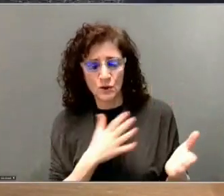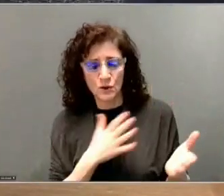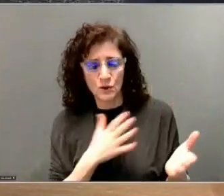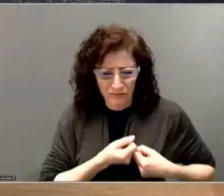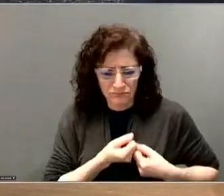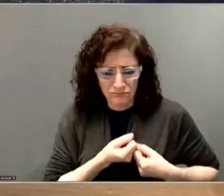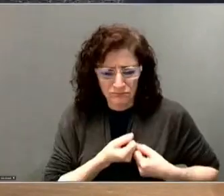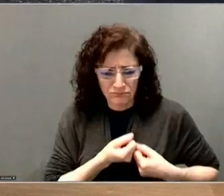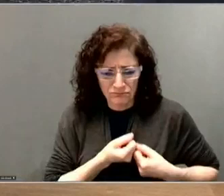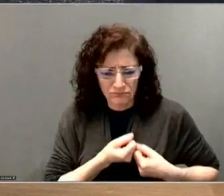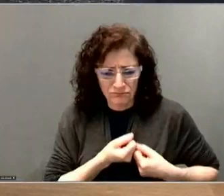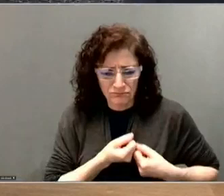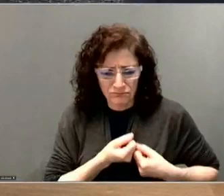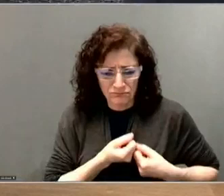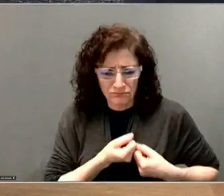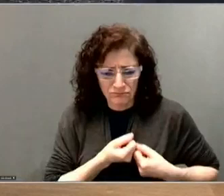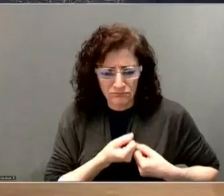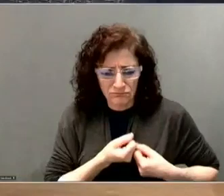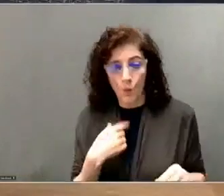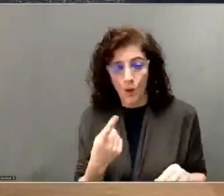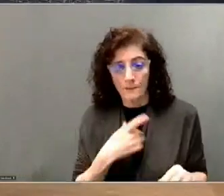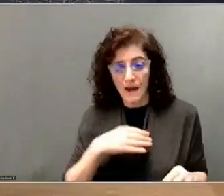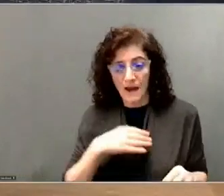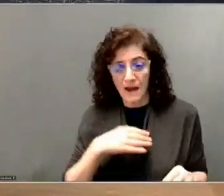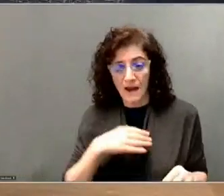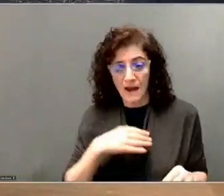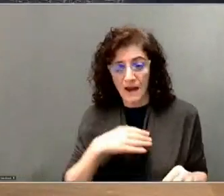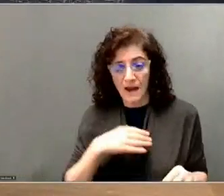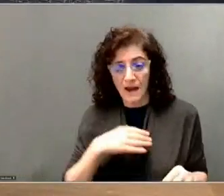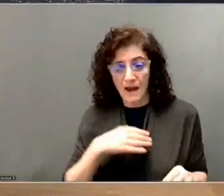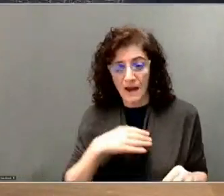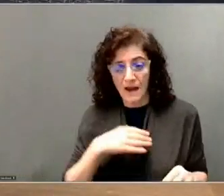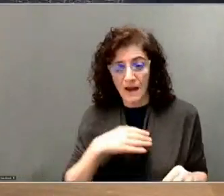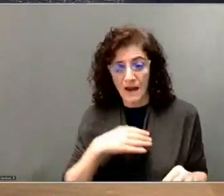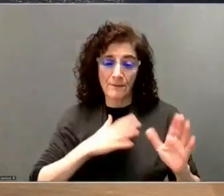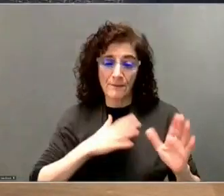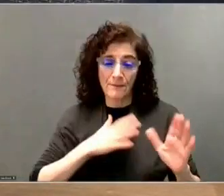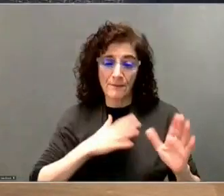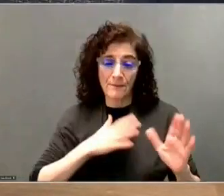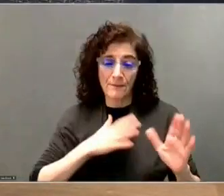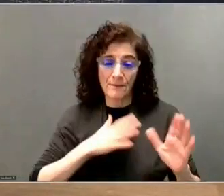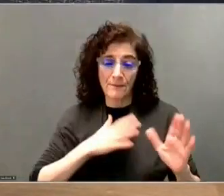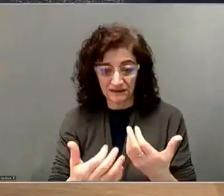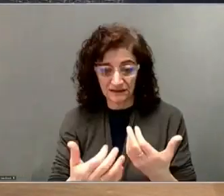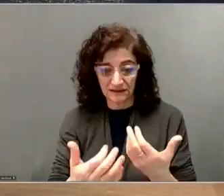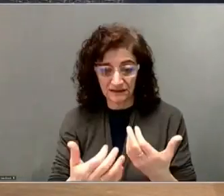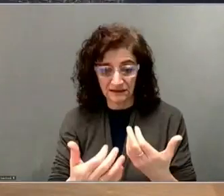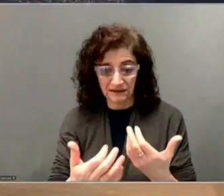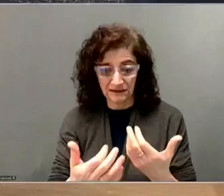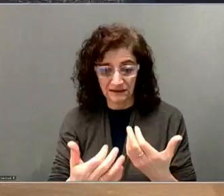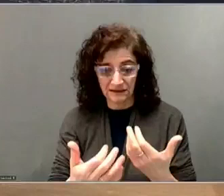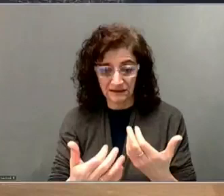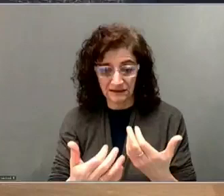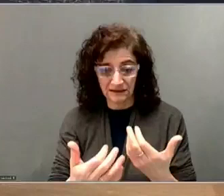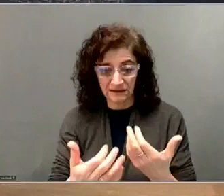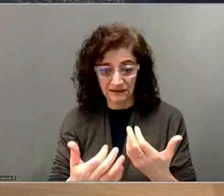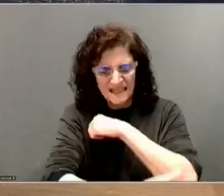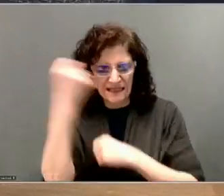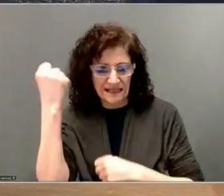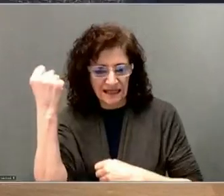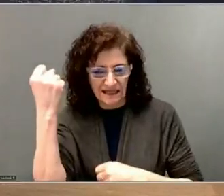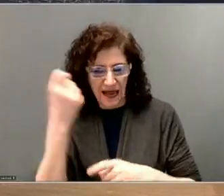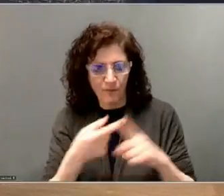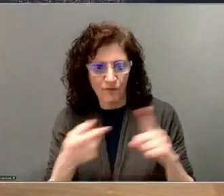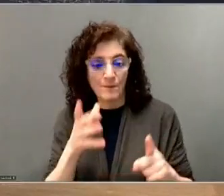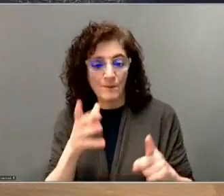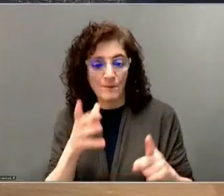I had a child kidnapped out of my classroom by a noncustodial parent and it changed the way our